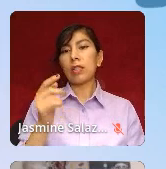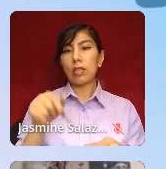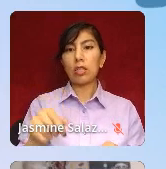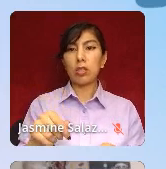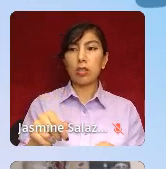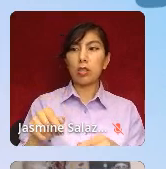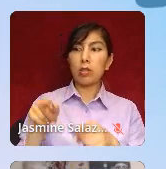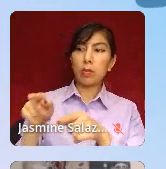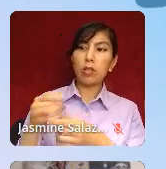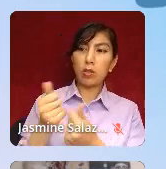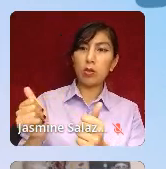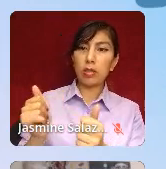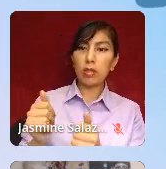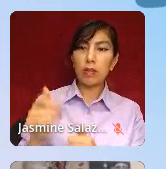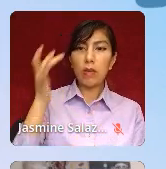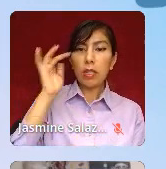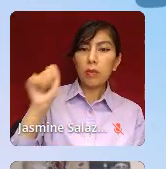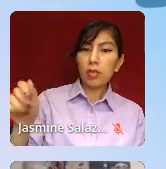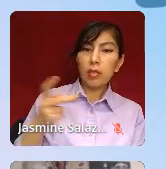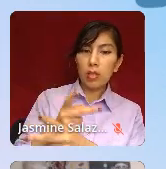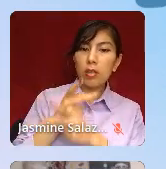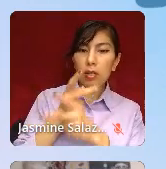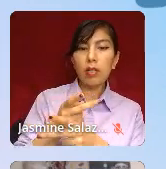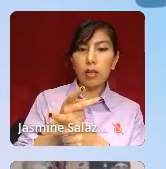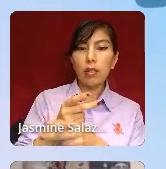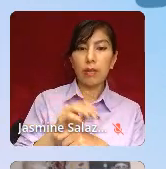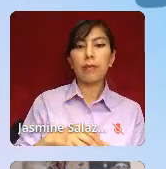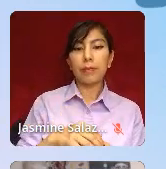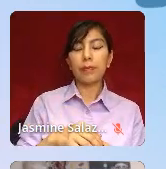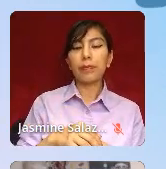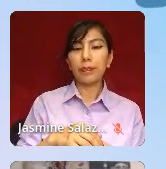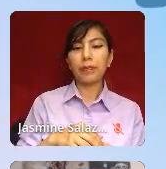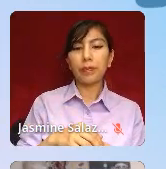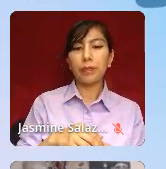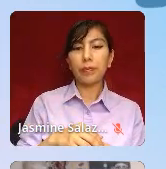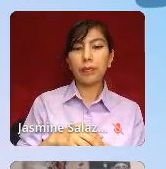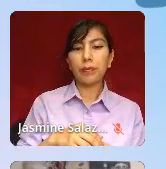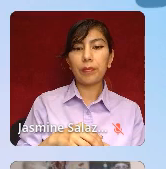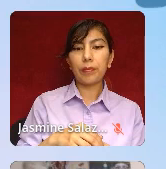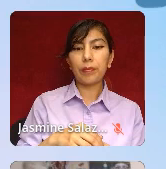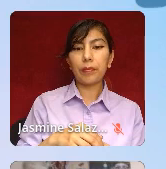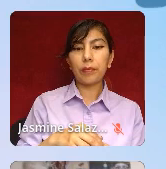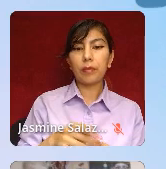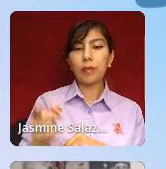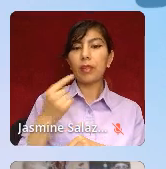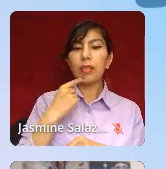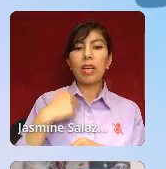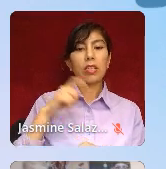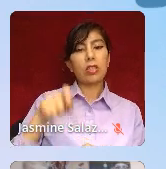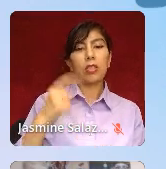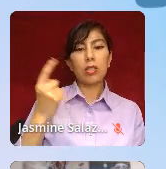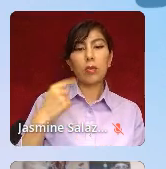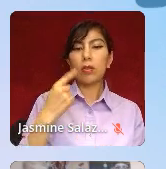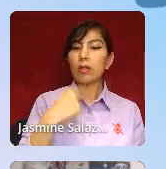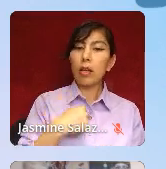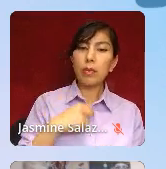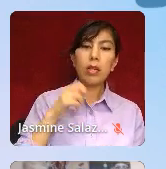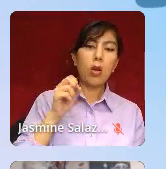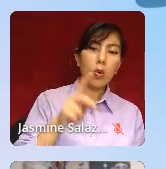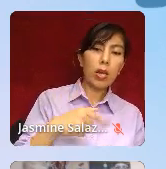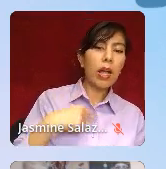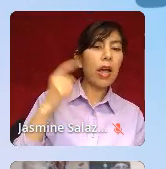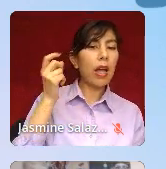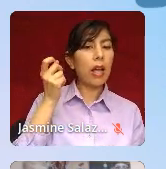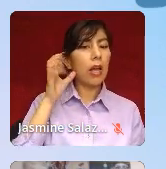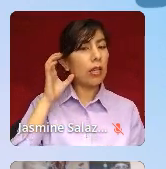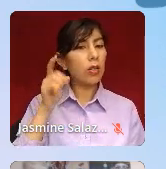wellness is tied to having voice and autonomy in the conversation around their care. Morgan says, I just needed someone to tell me, okay, I hear your